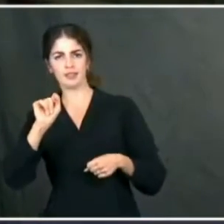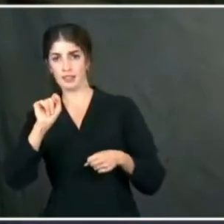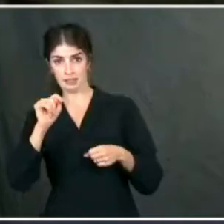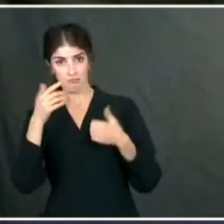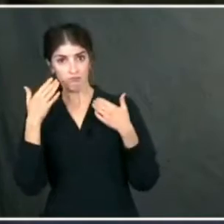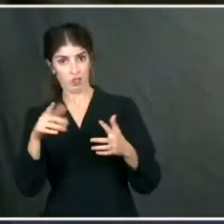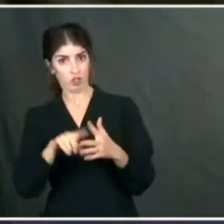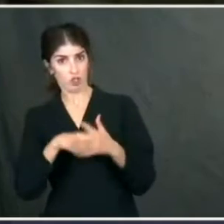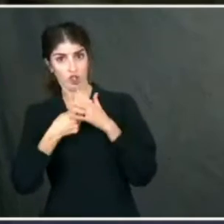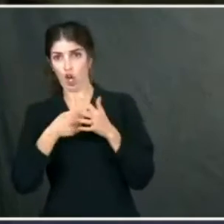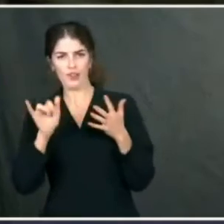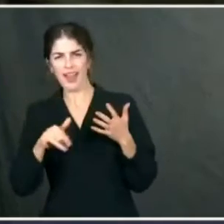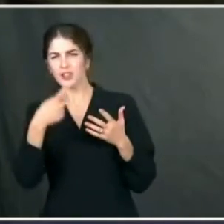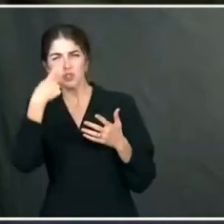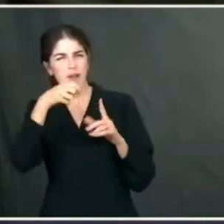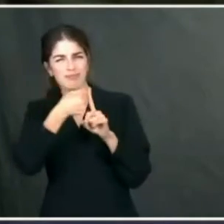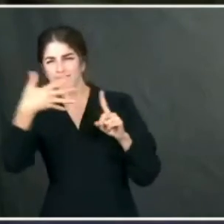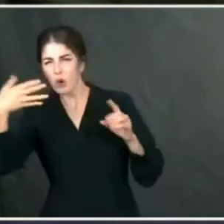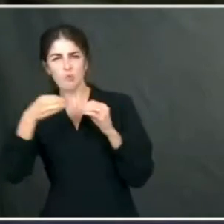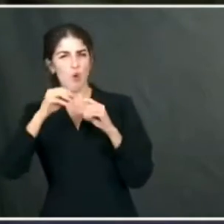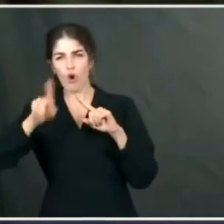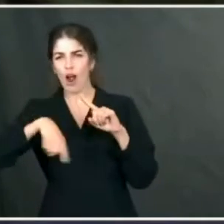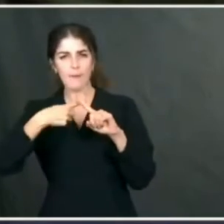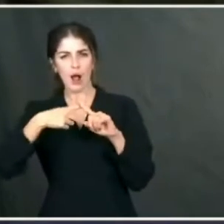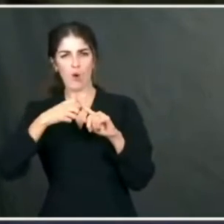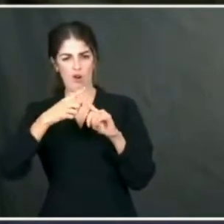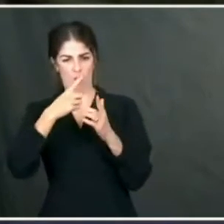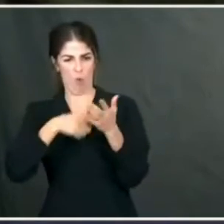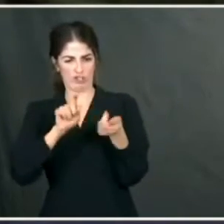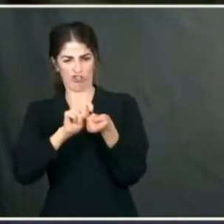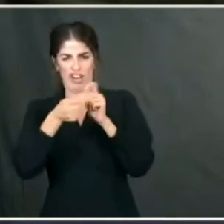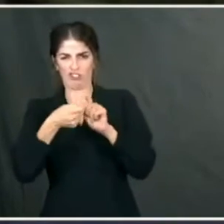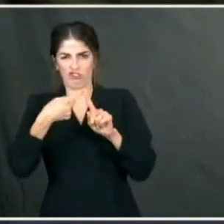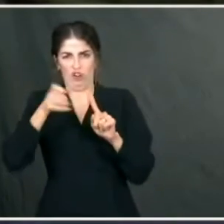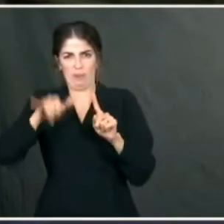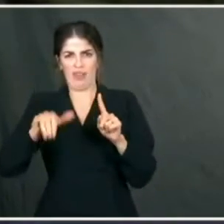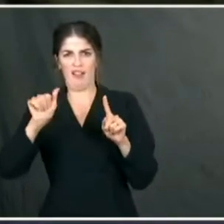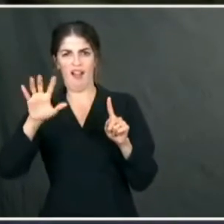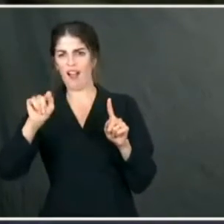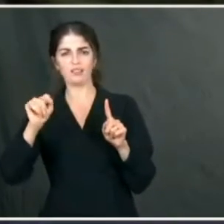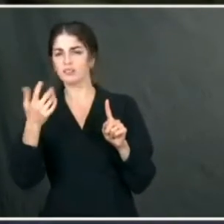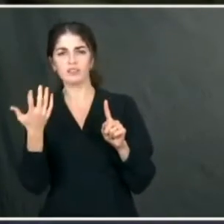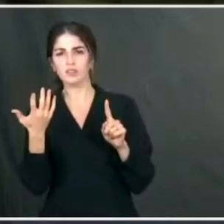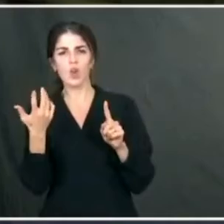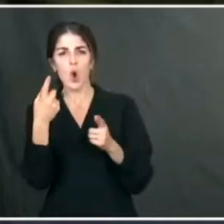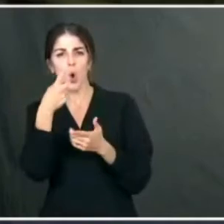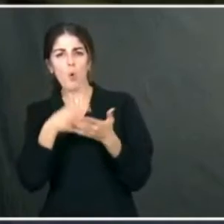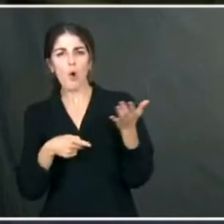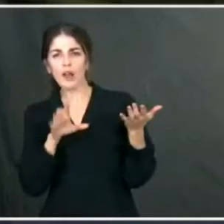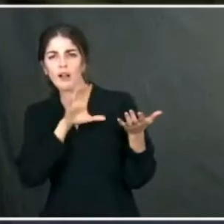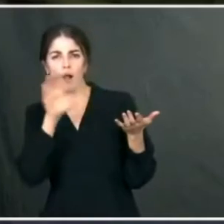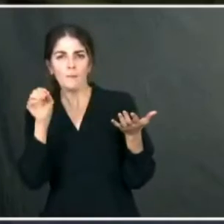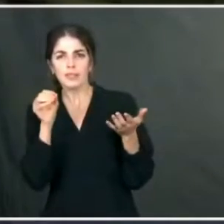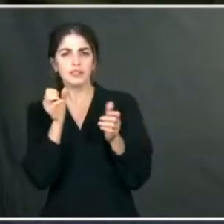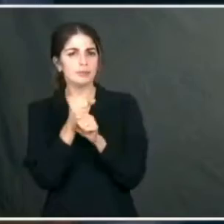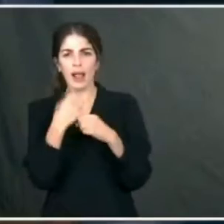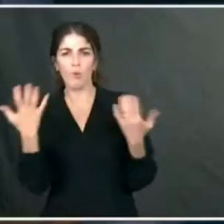And if so, can you spell out what changes we may see because of this? Which companies are being asked to make what?